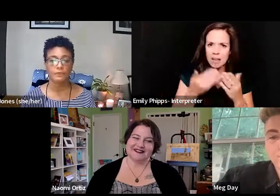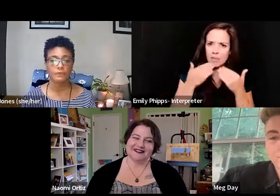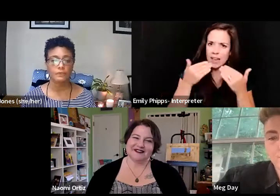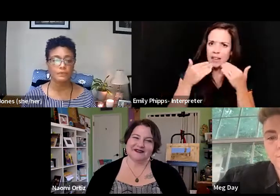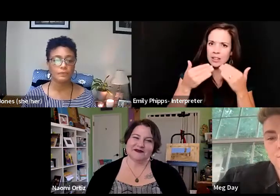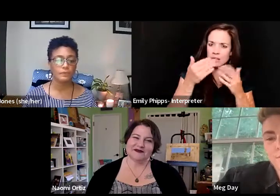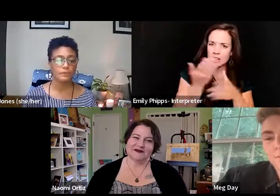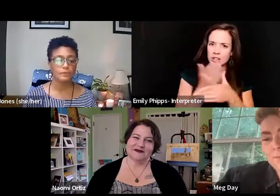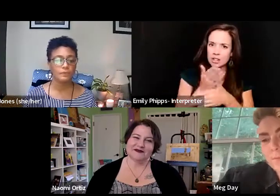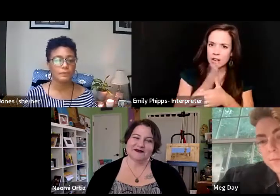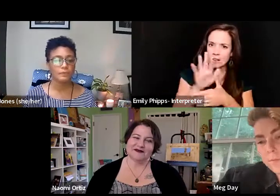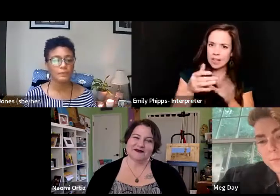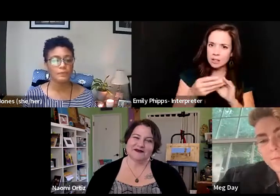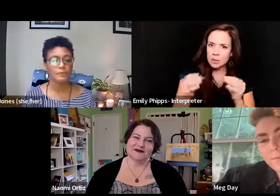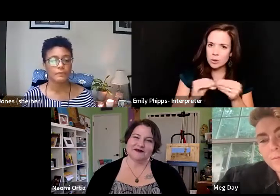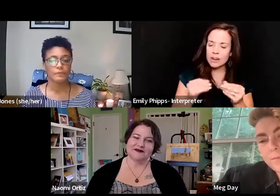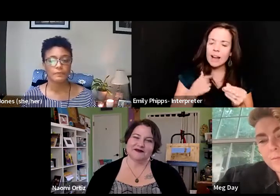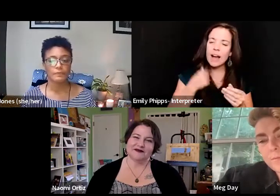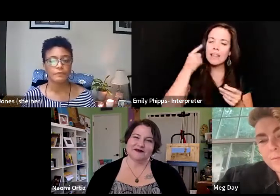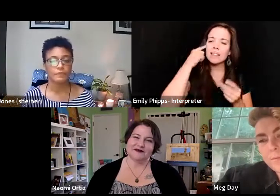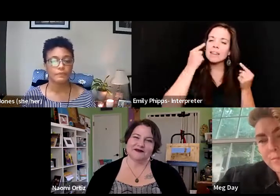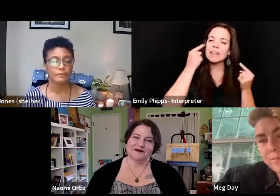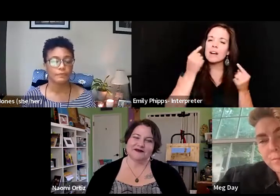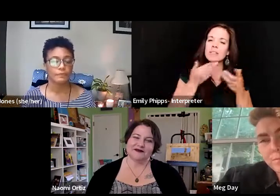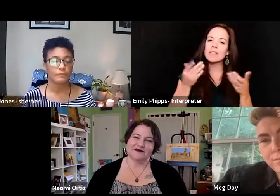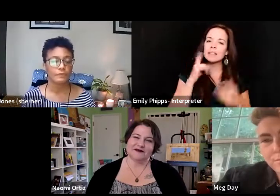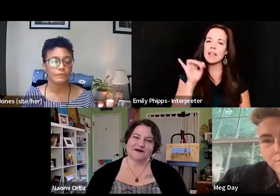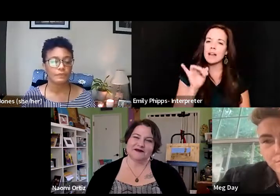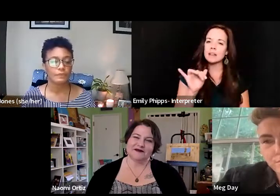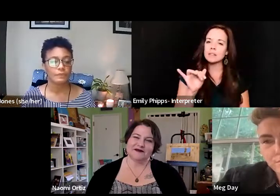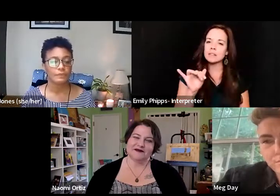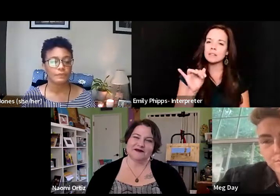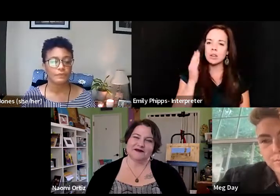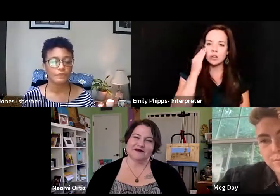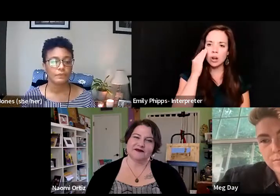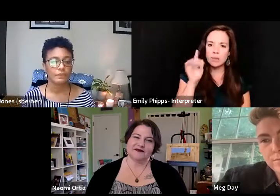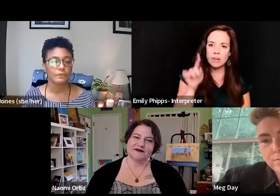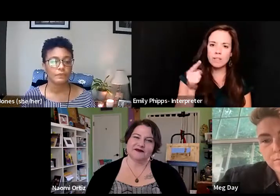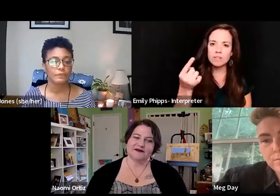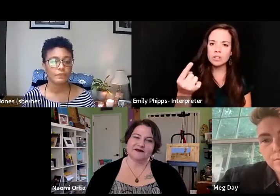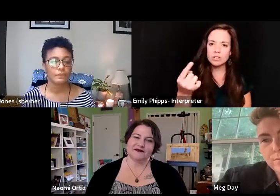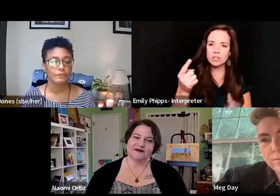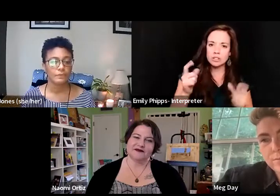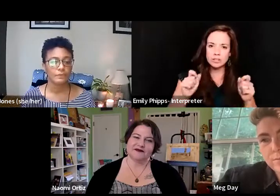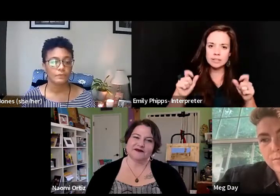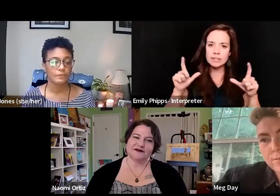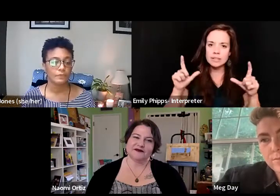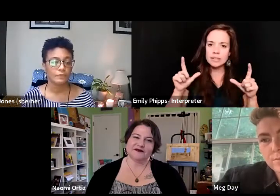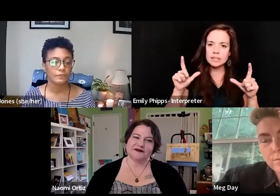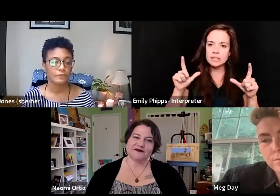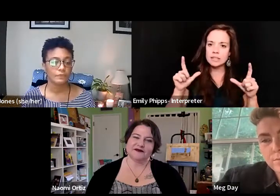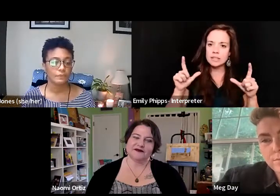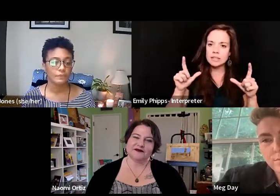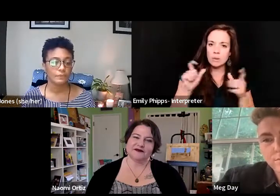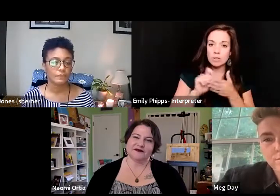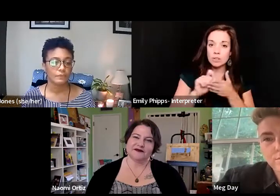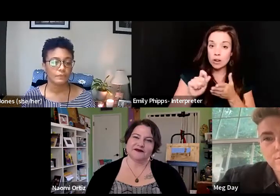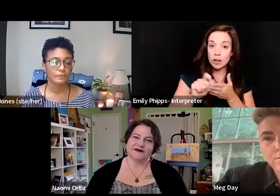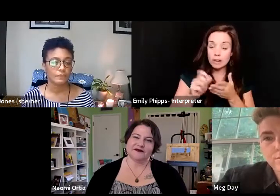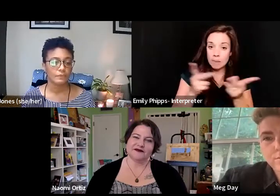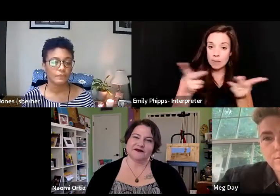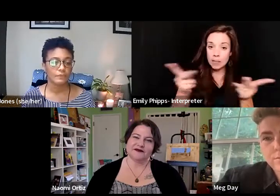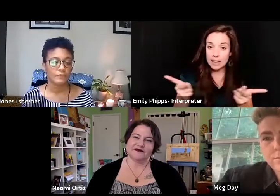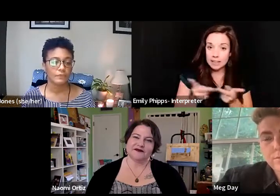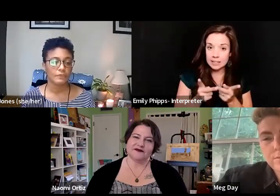space. That makes me think of things like, um, you know, one of the first scenes that was a written place that had what I would call